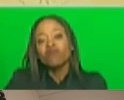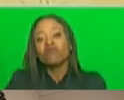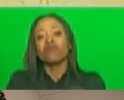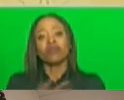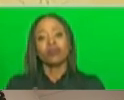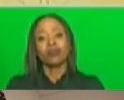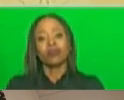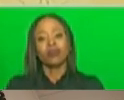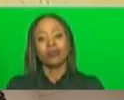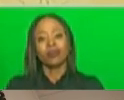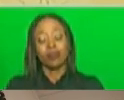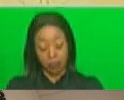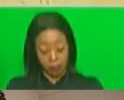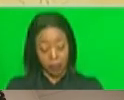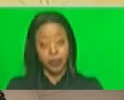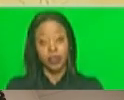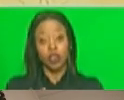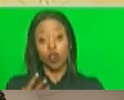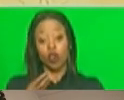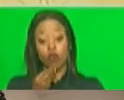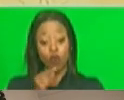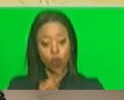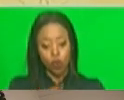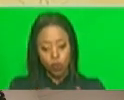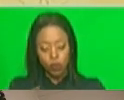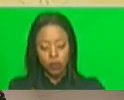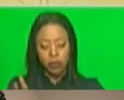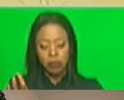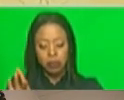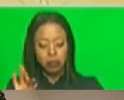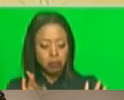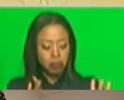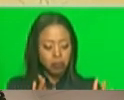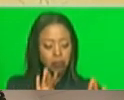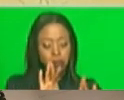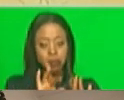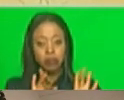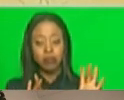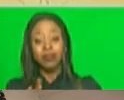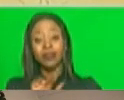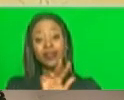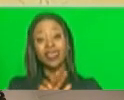samples were taken from 84 spaza shops in Naledi